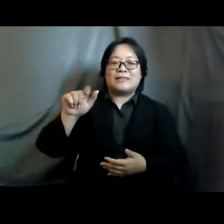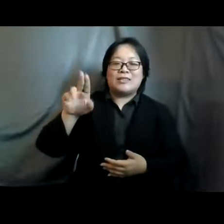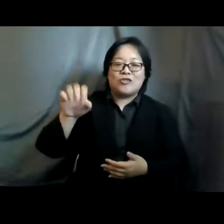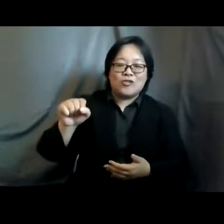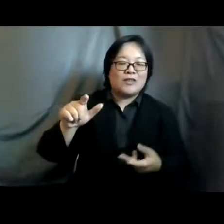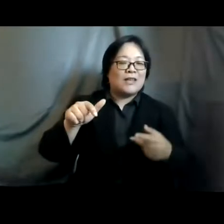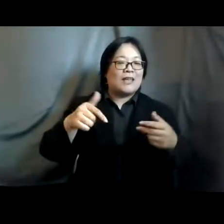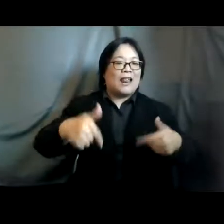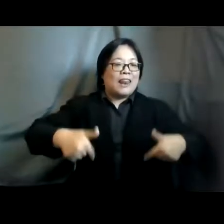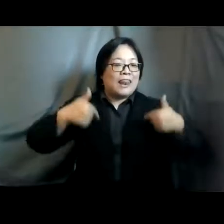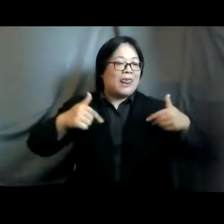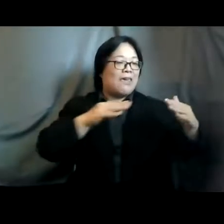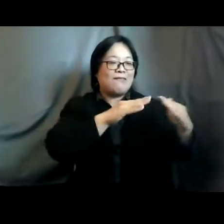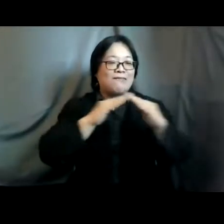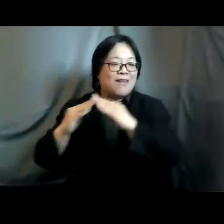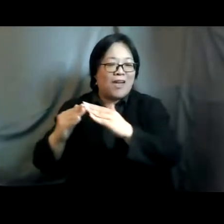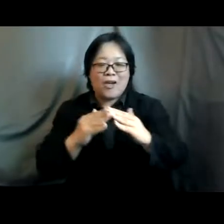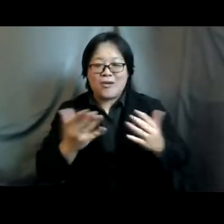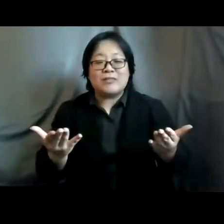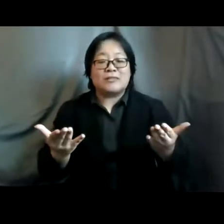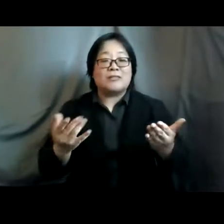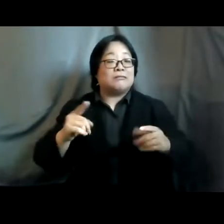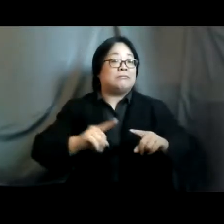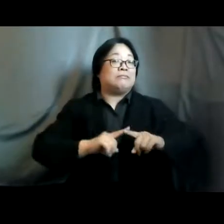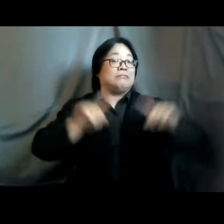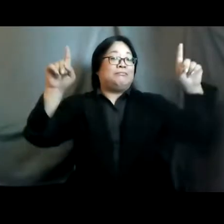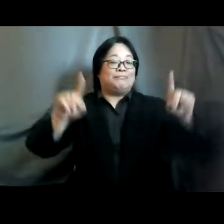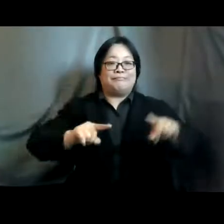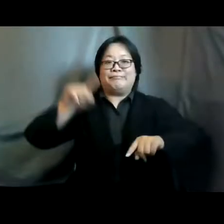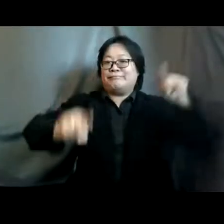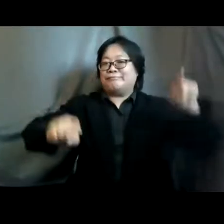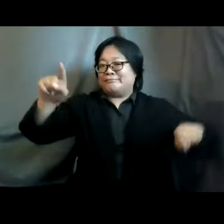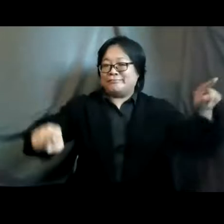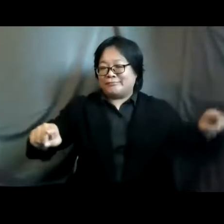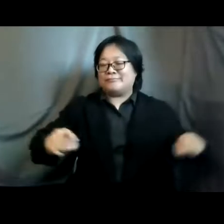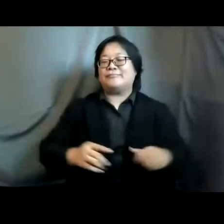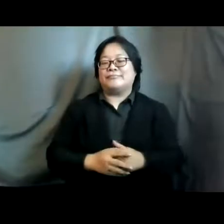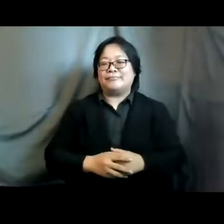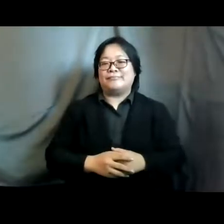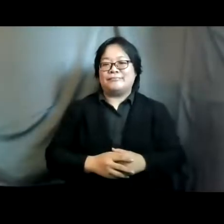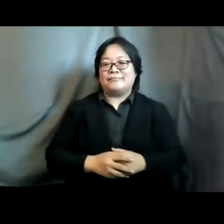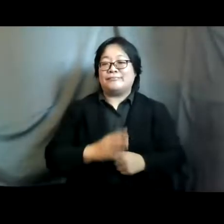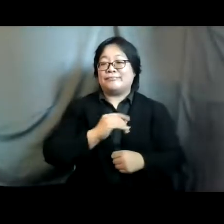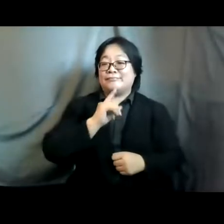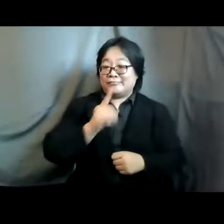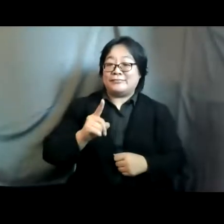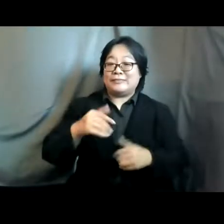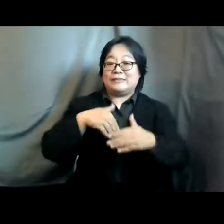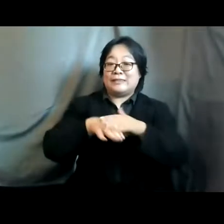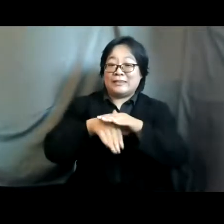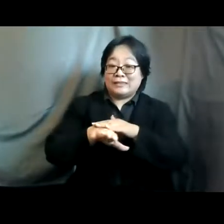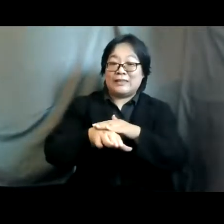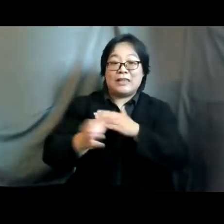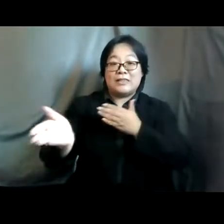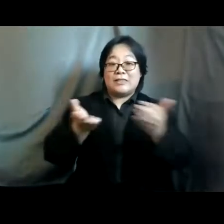situations they're in are extremely diverse and ensuring access to these services